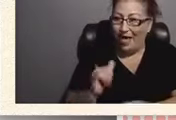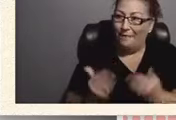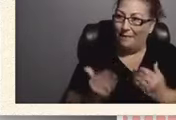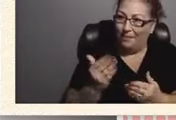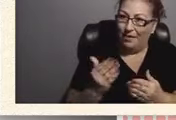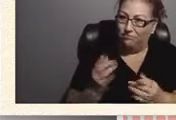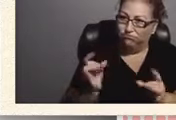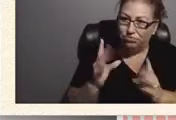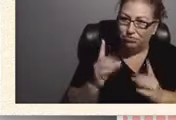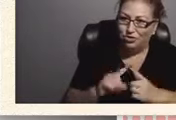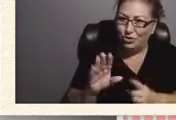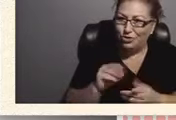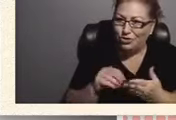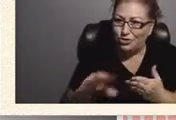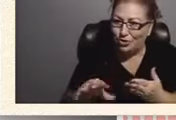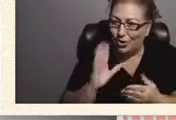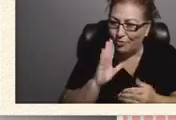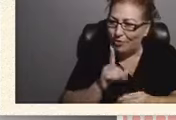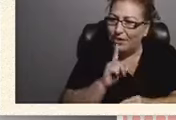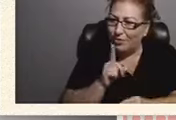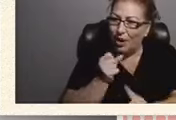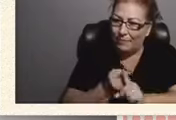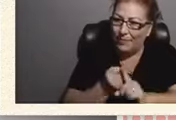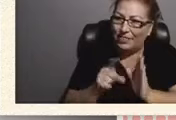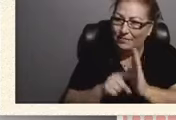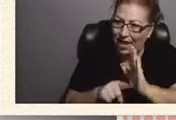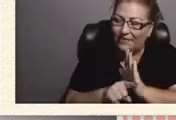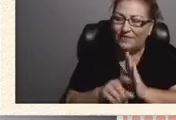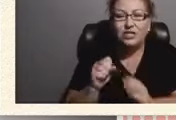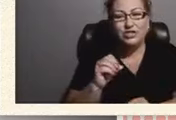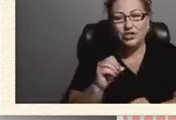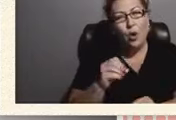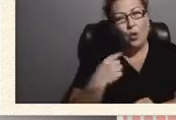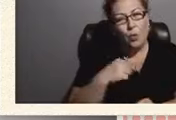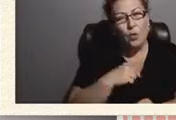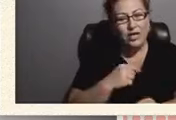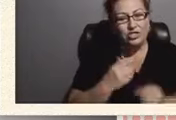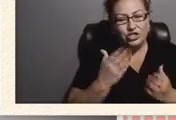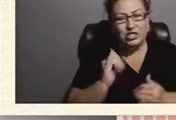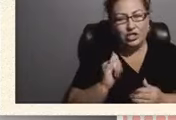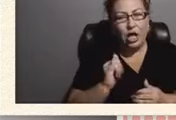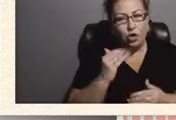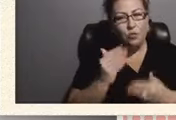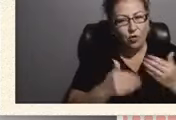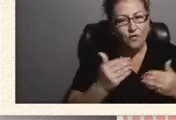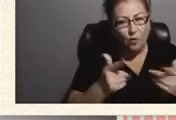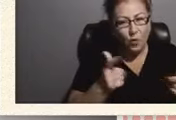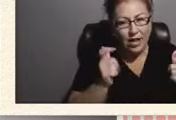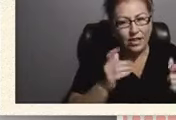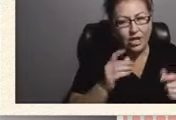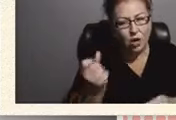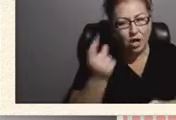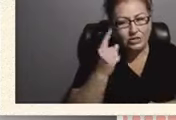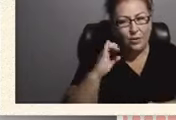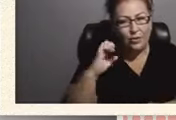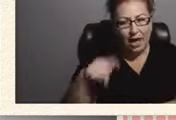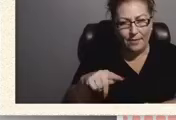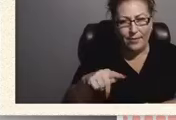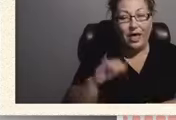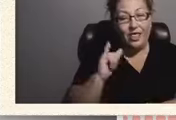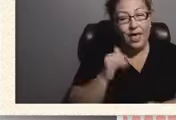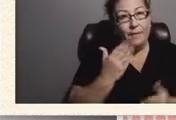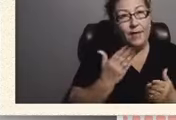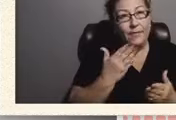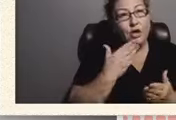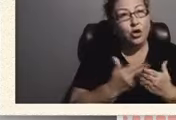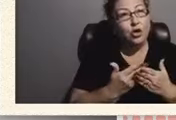that, you know, we, we move quickly. You understand what an IEP and this might be a good, the next great things in